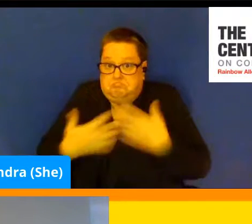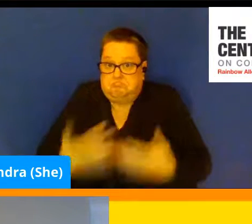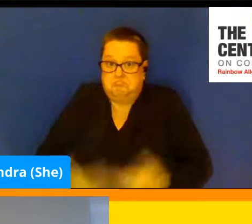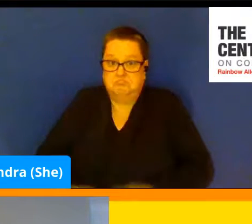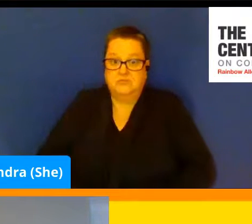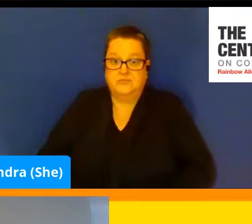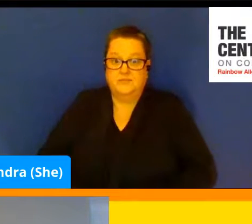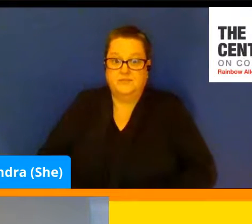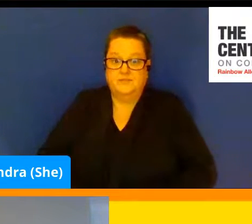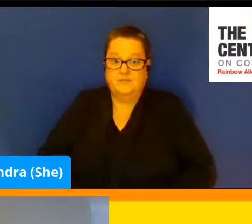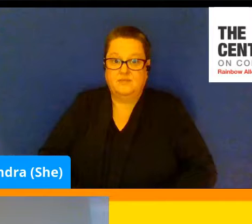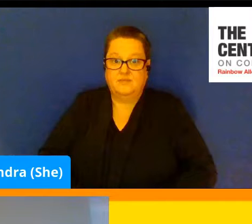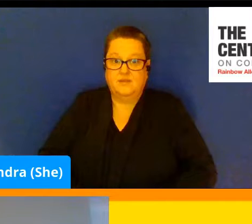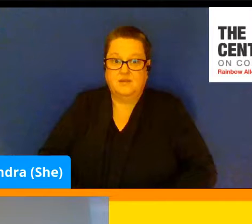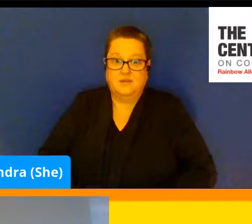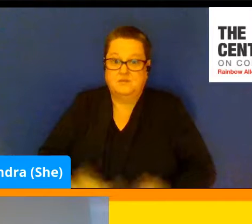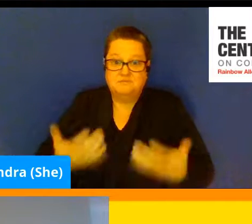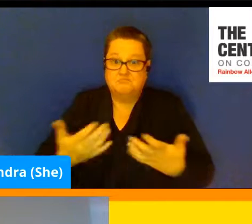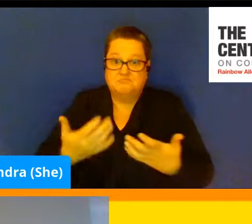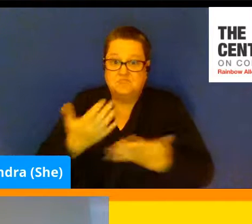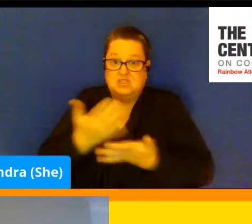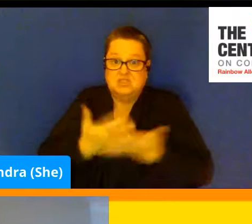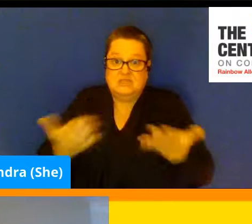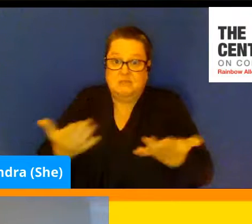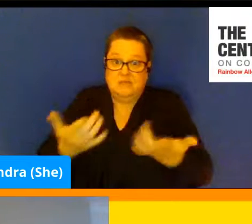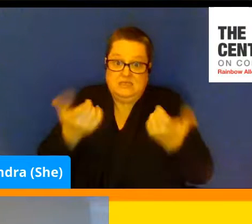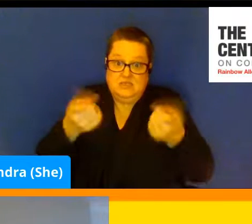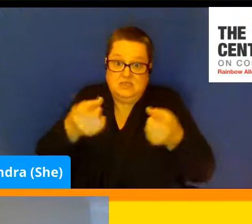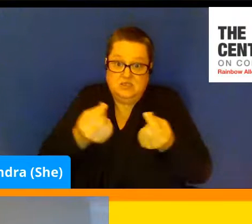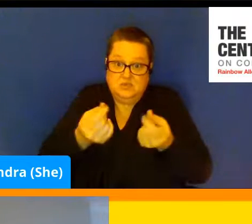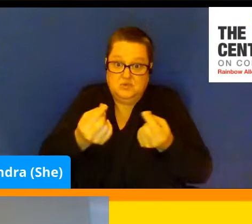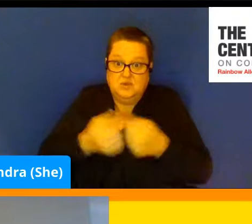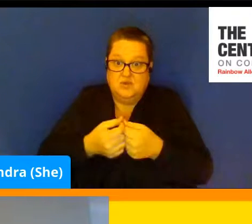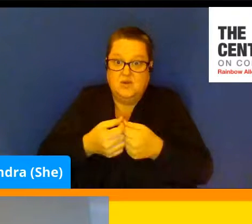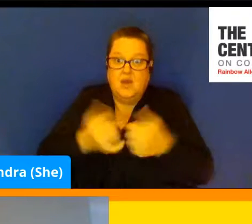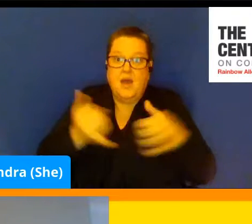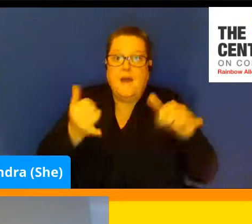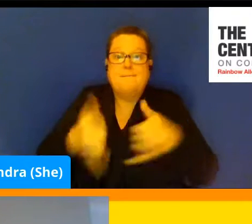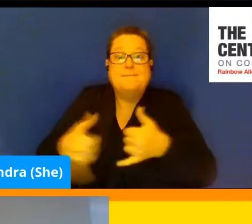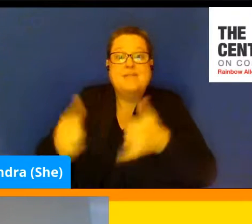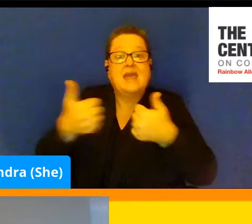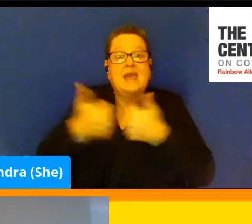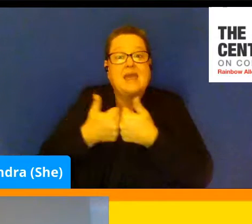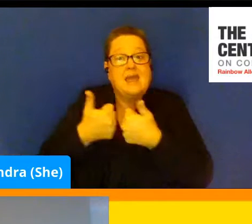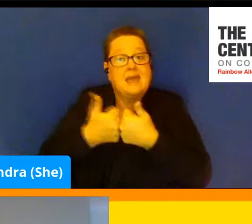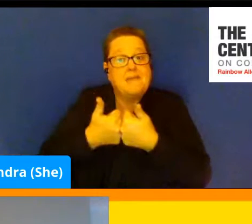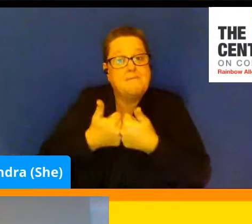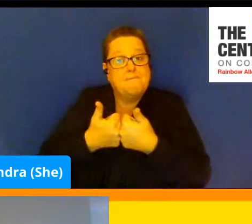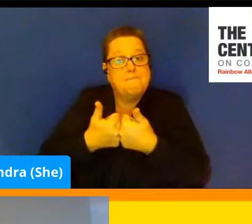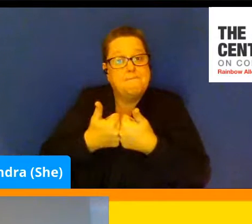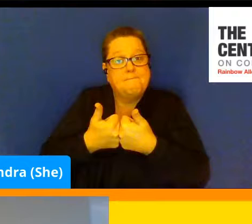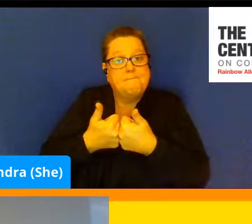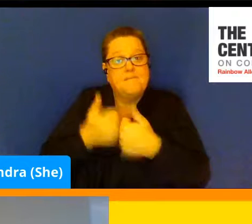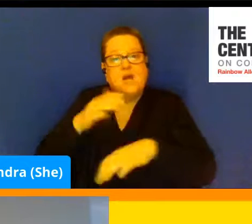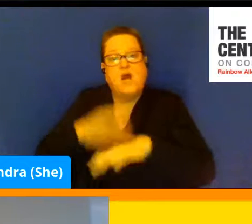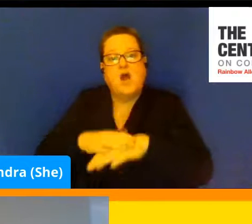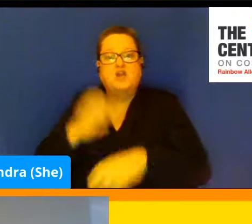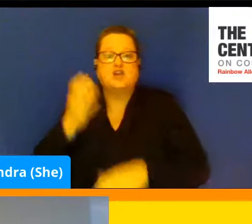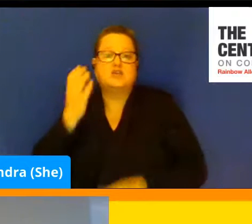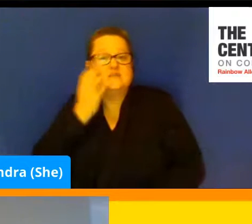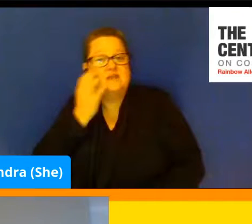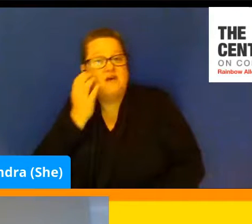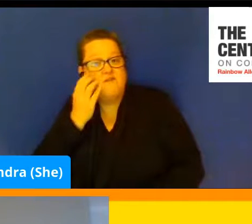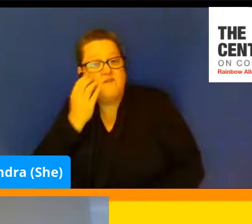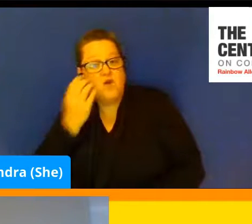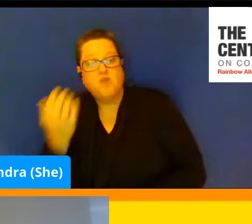You know, just something to pass the time, playing some games on your cell phone, or